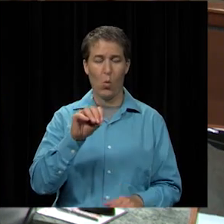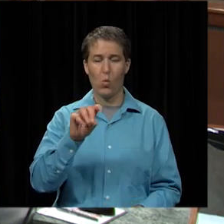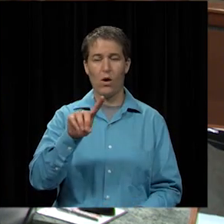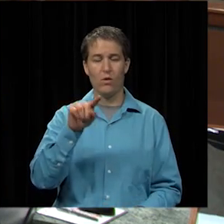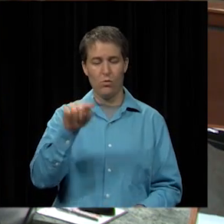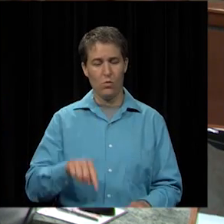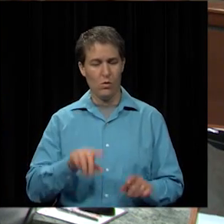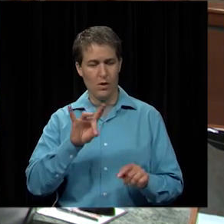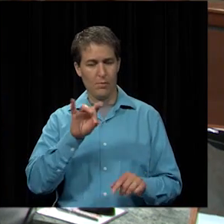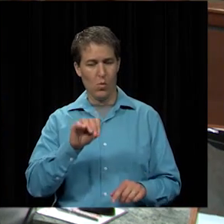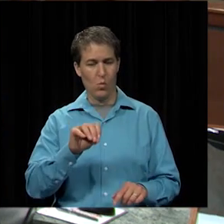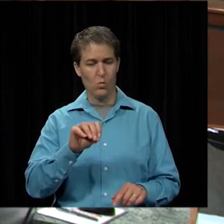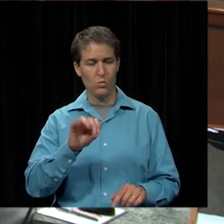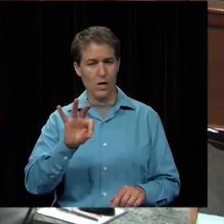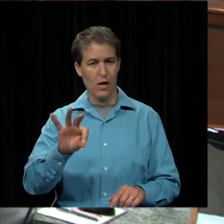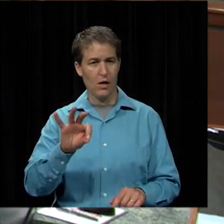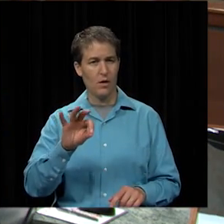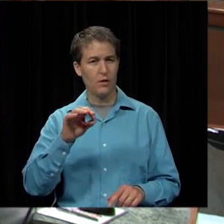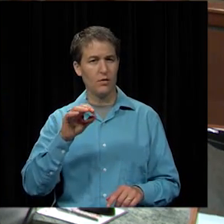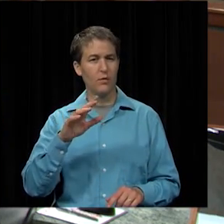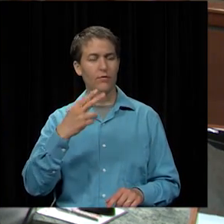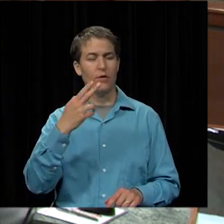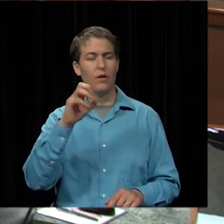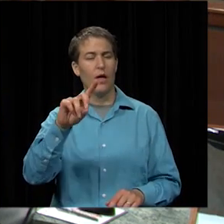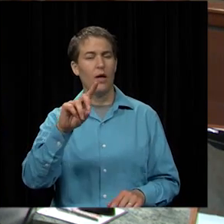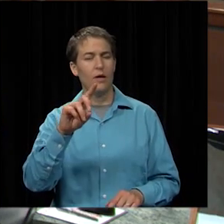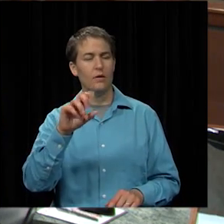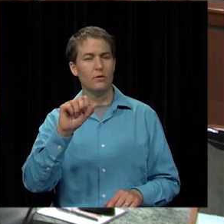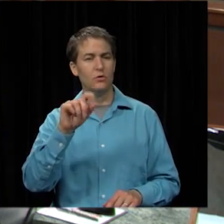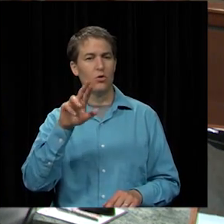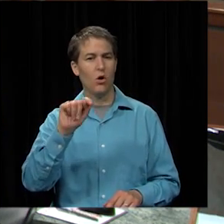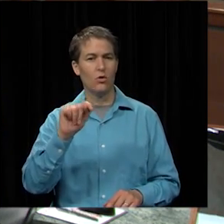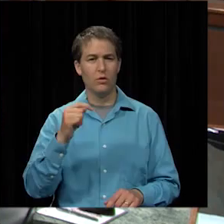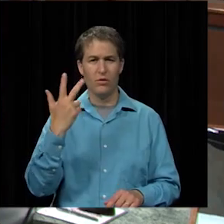have our Head Start transportation info. We have three student trips.